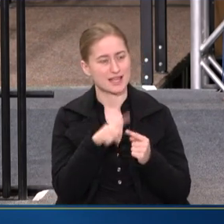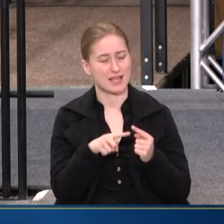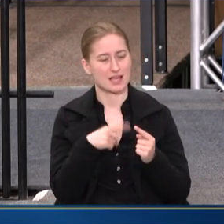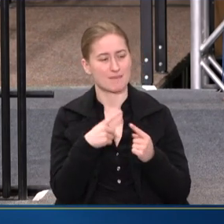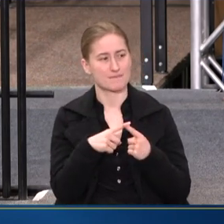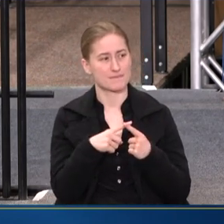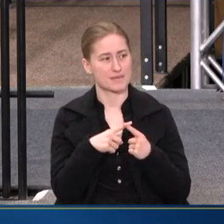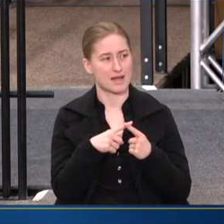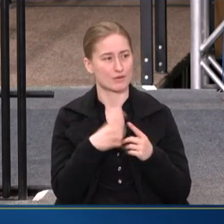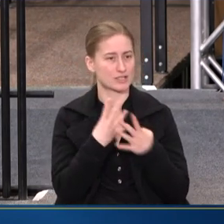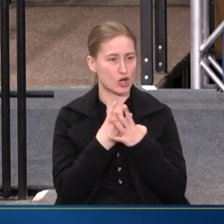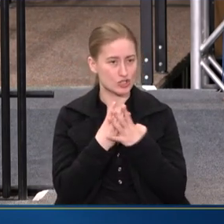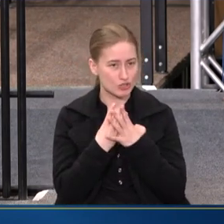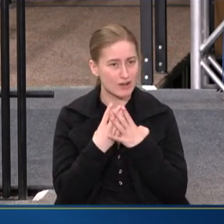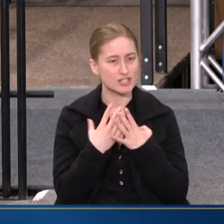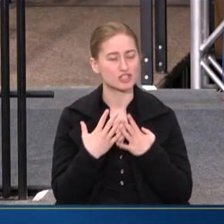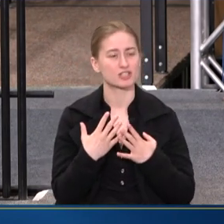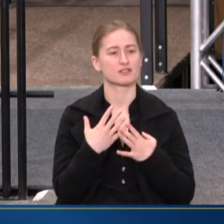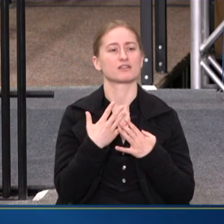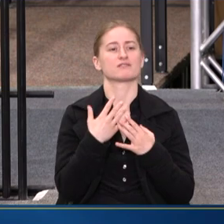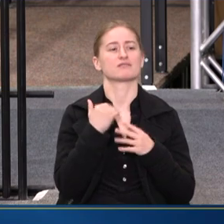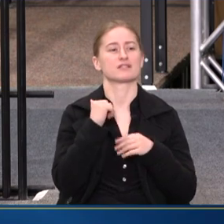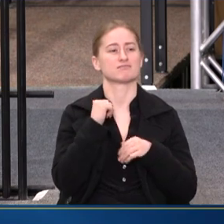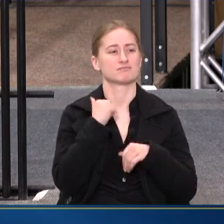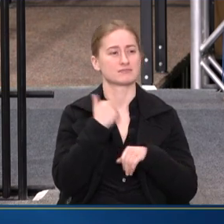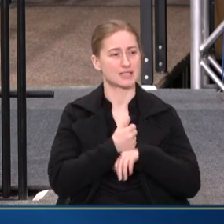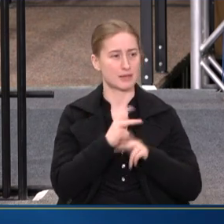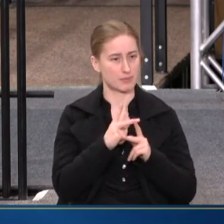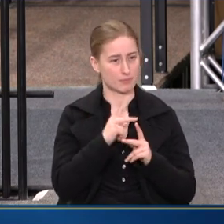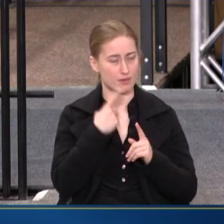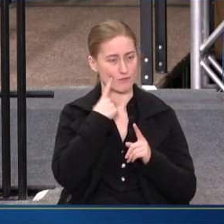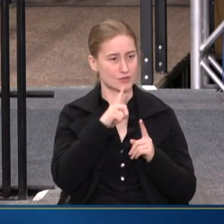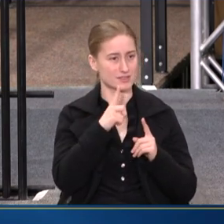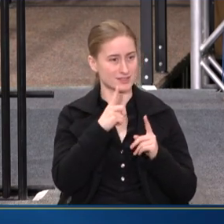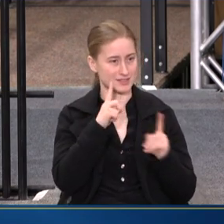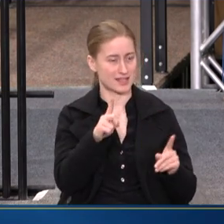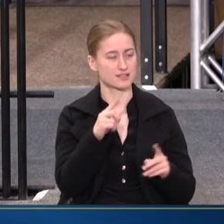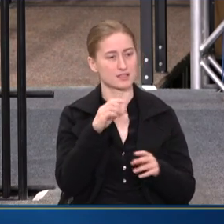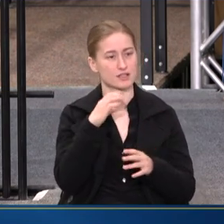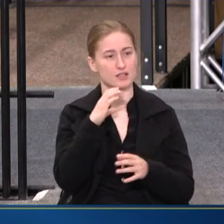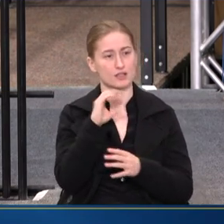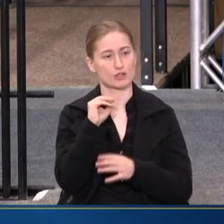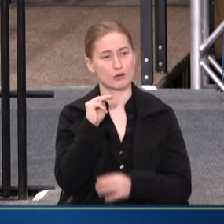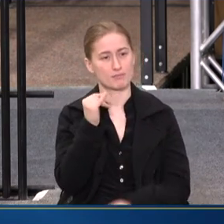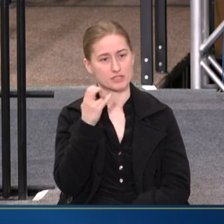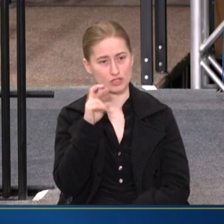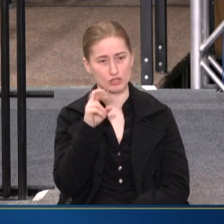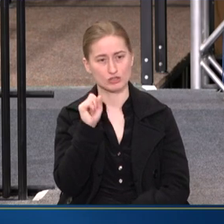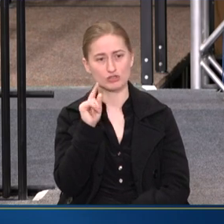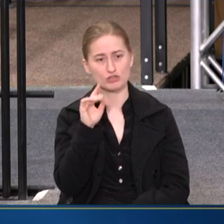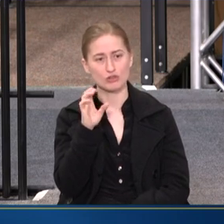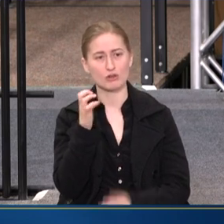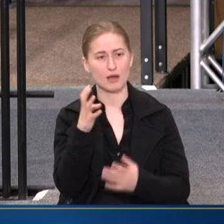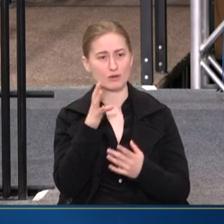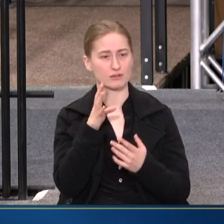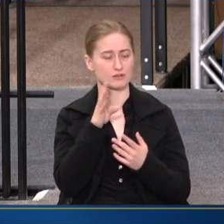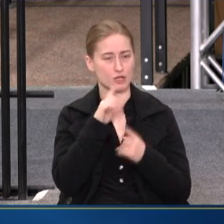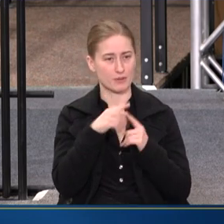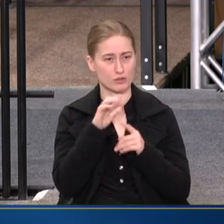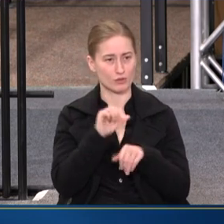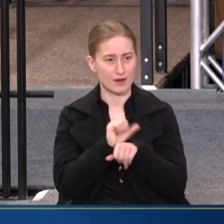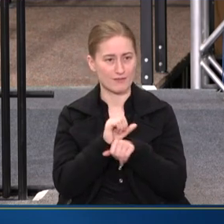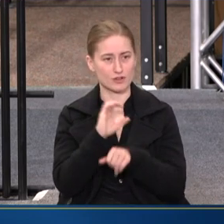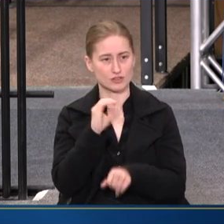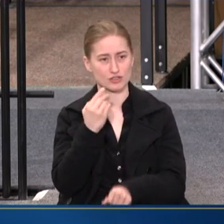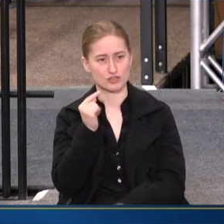incarceration and setting people up for success. Commissioner Stone, wanted to talk a little bit with you about your efforts at Chatham County. So